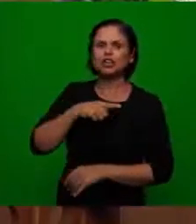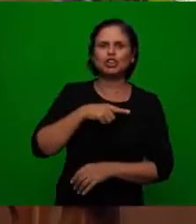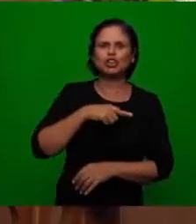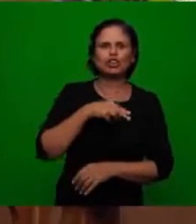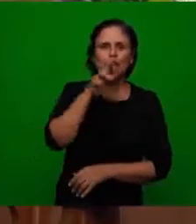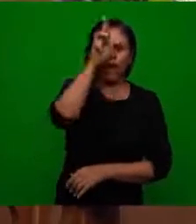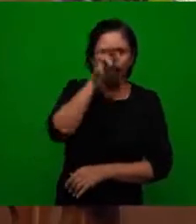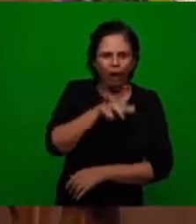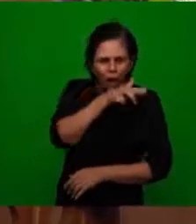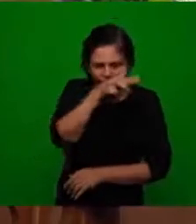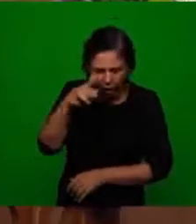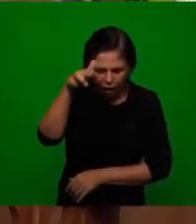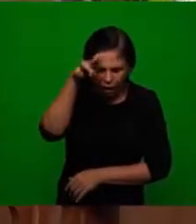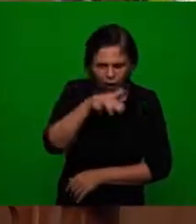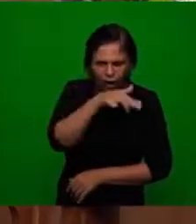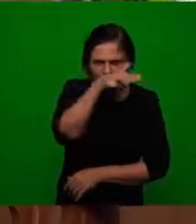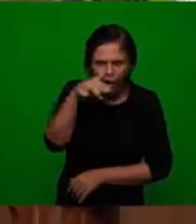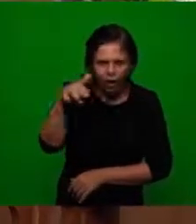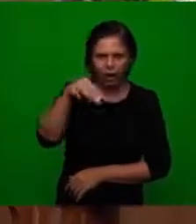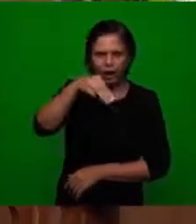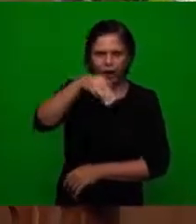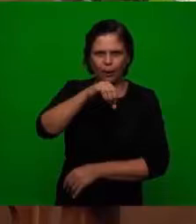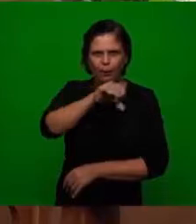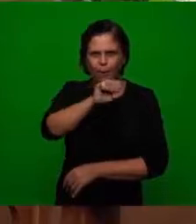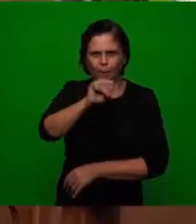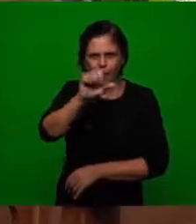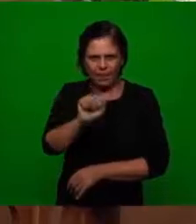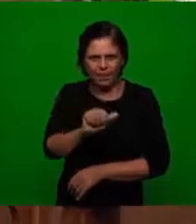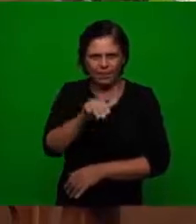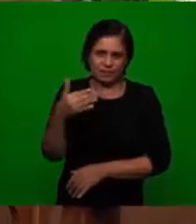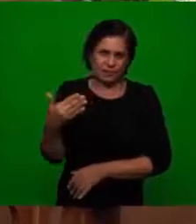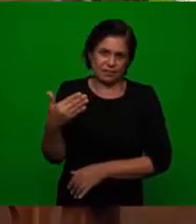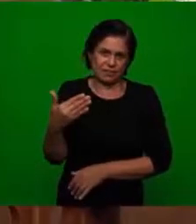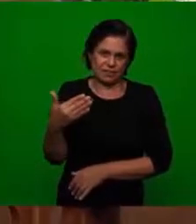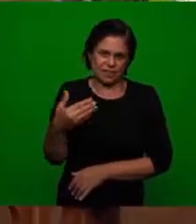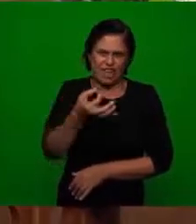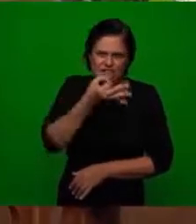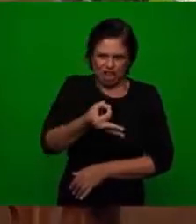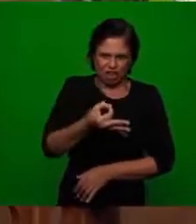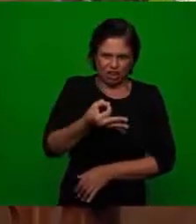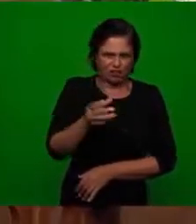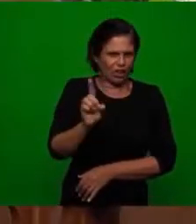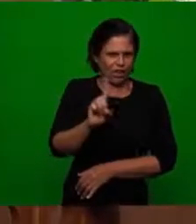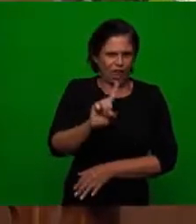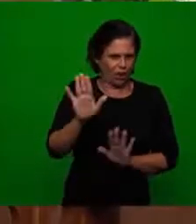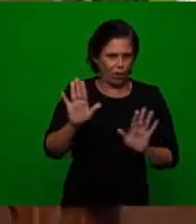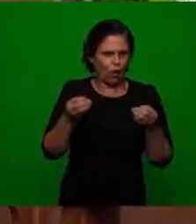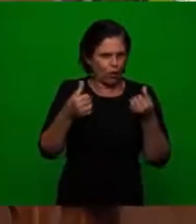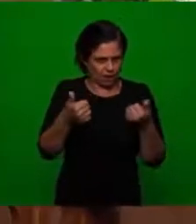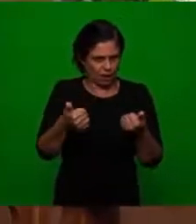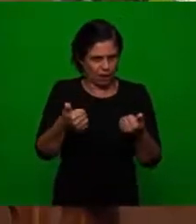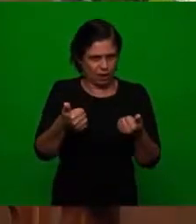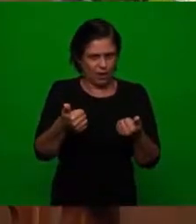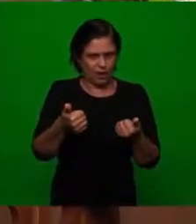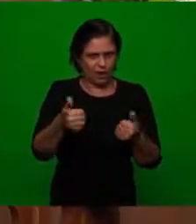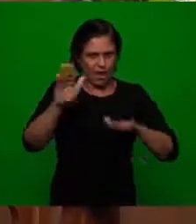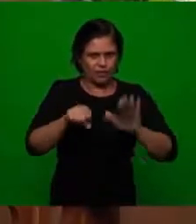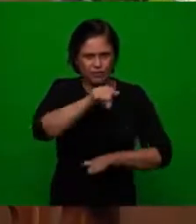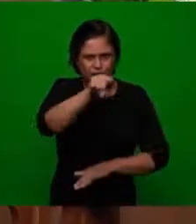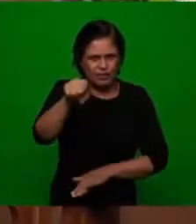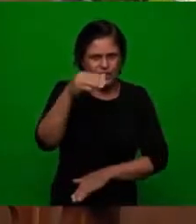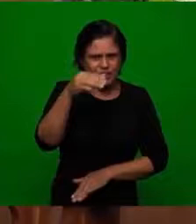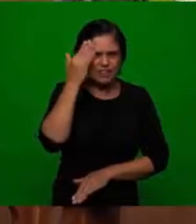the mass and the way it could manifest not criticize anything I want to say it again